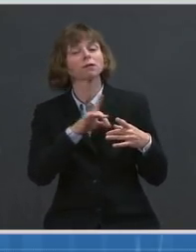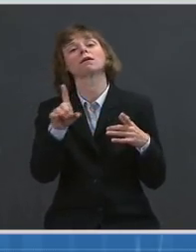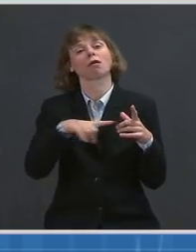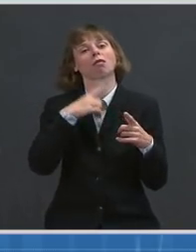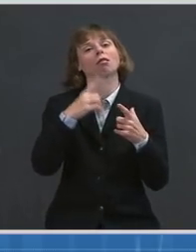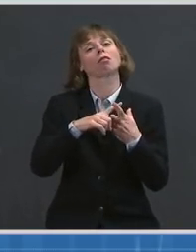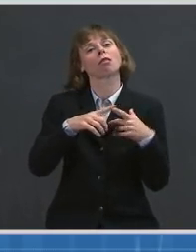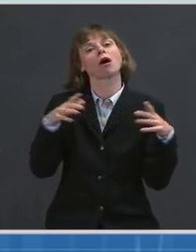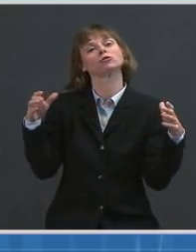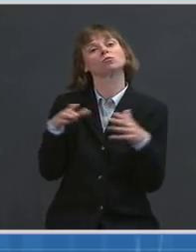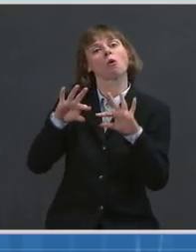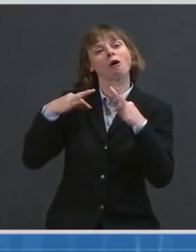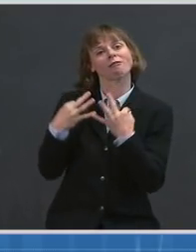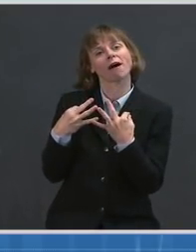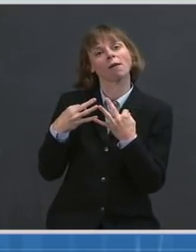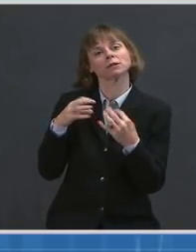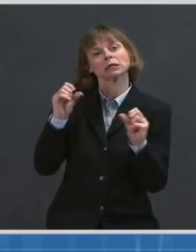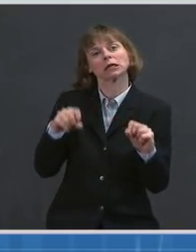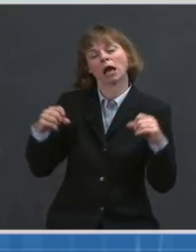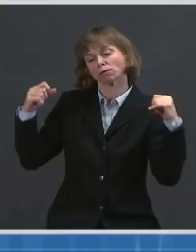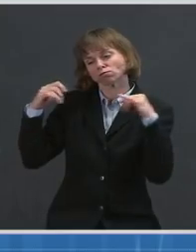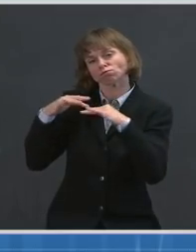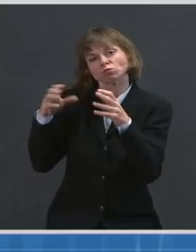to celebrate Independence Day.